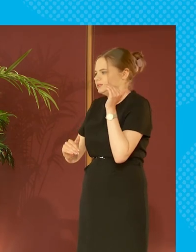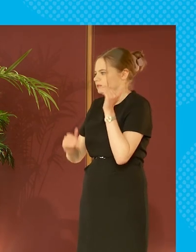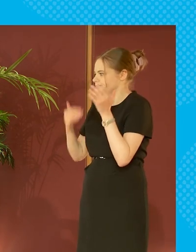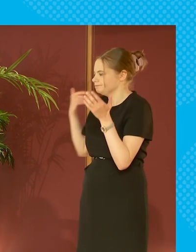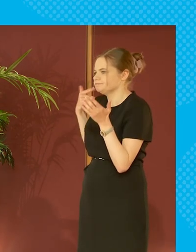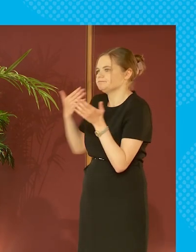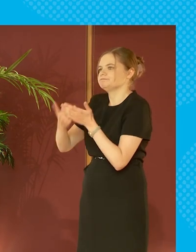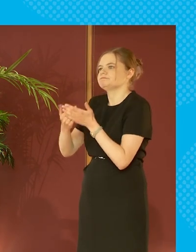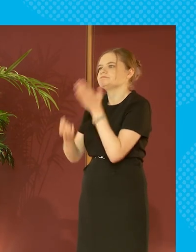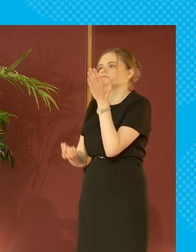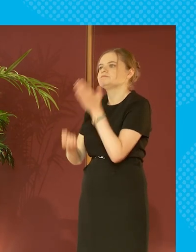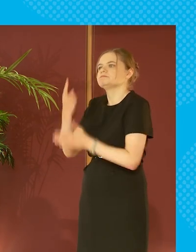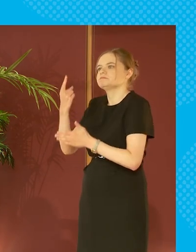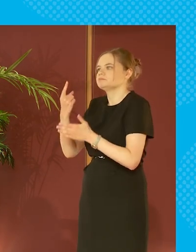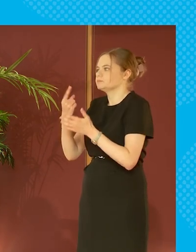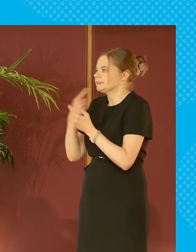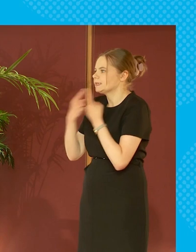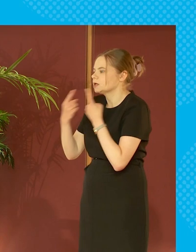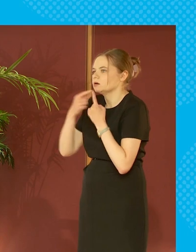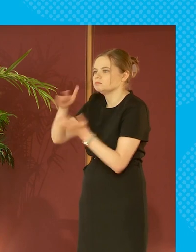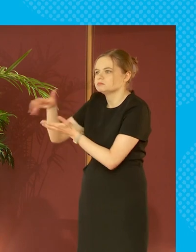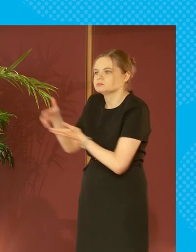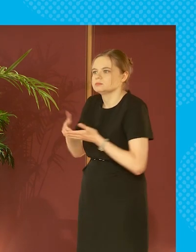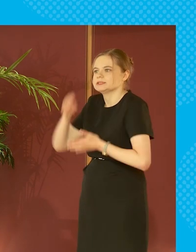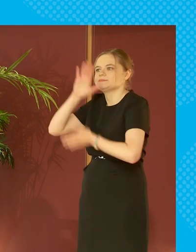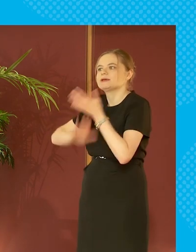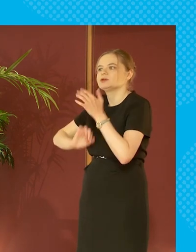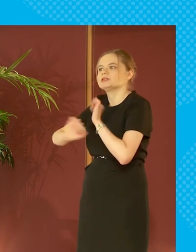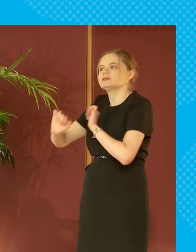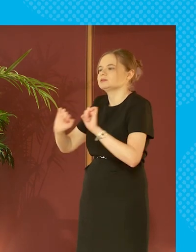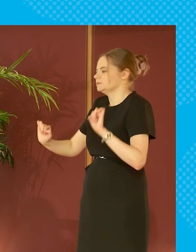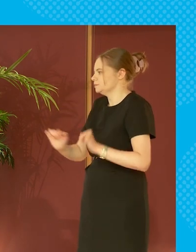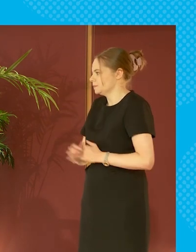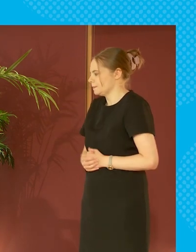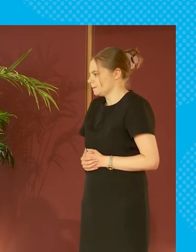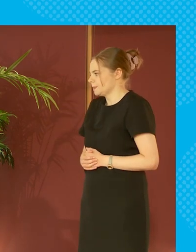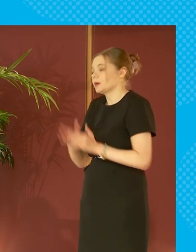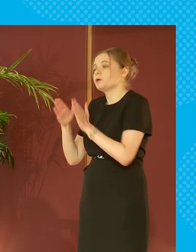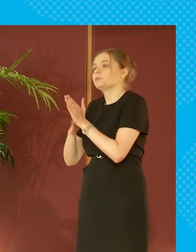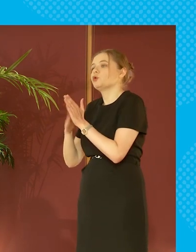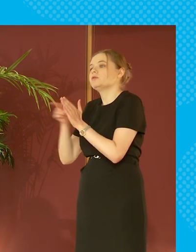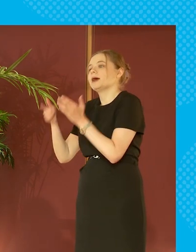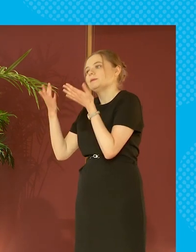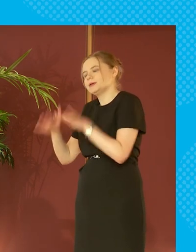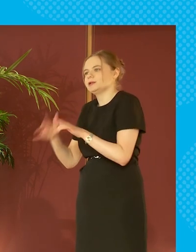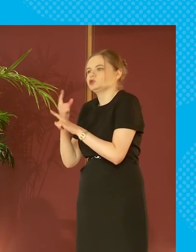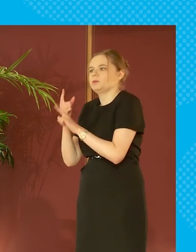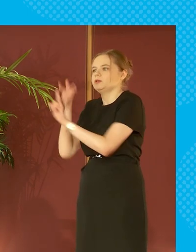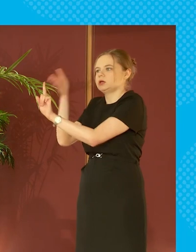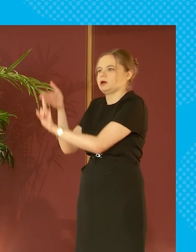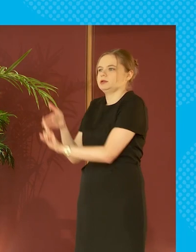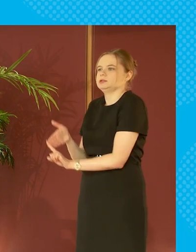have led us to to the the data and the experiences that that she's highlighted and morag talking about the